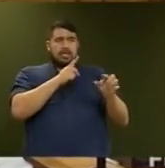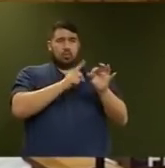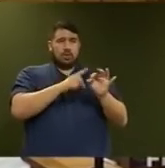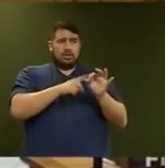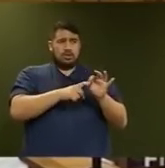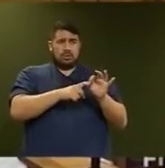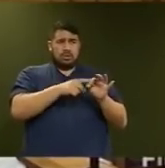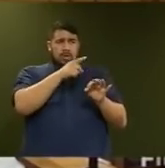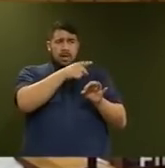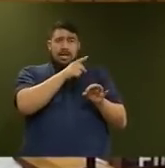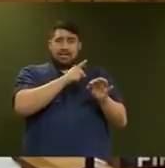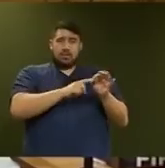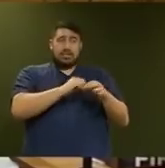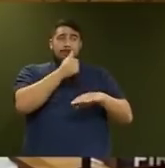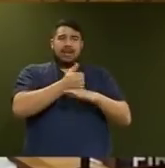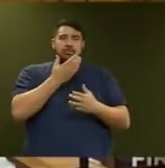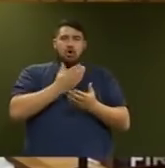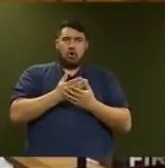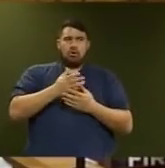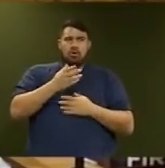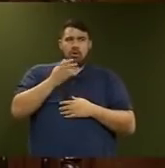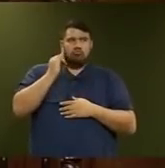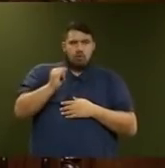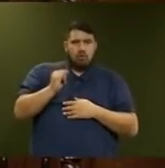on a falsehood, which he just did. Go and check the hands out.